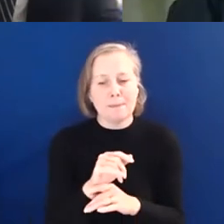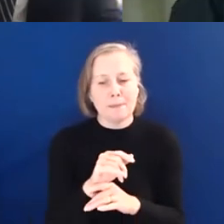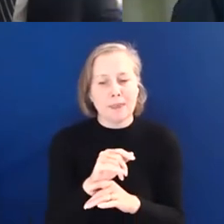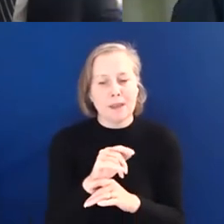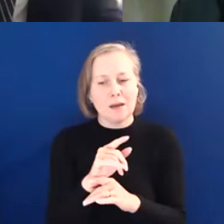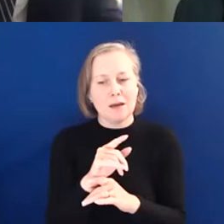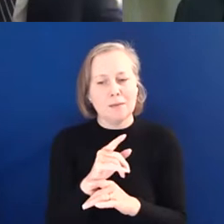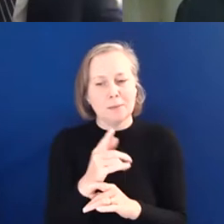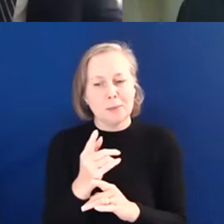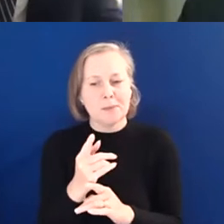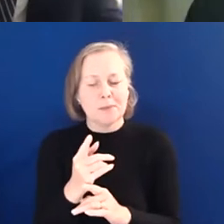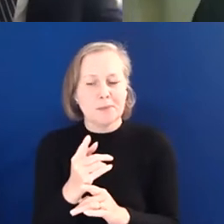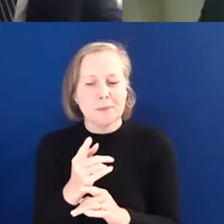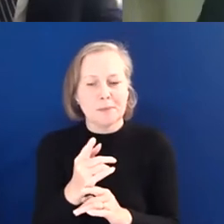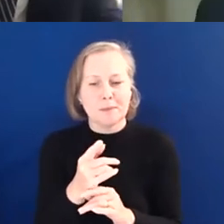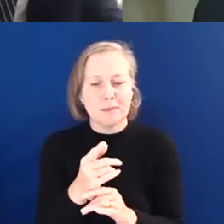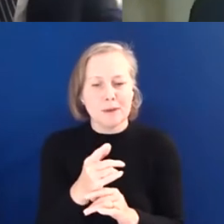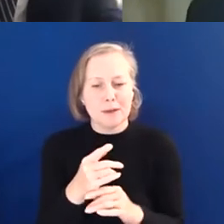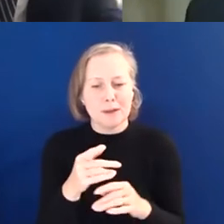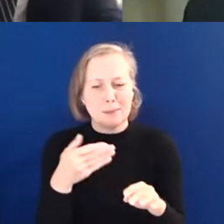hand it over to you, Cameron.